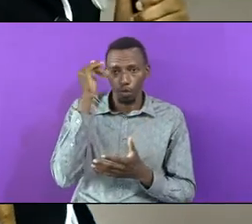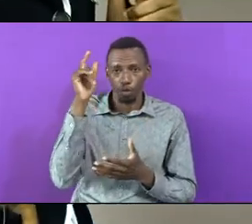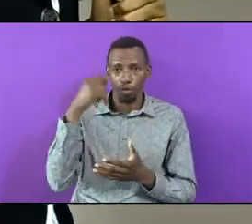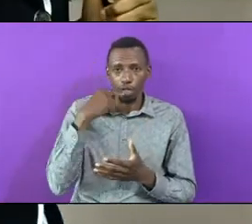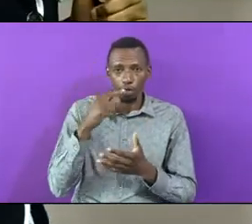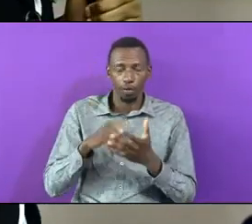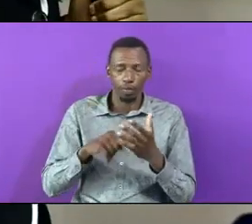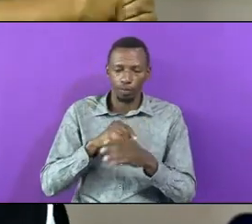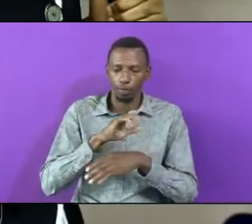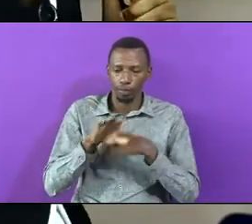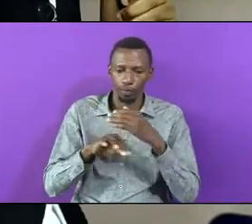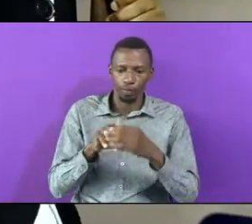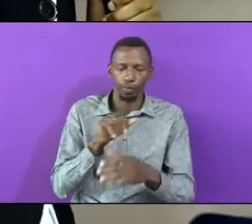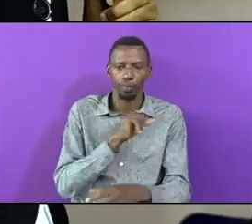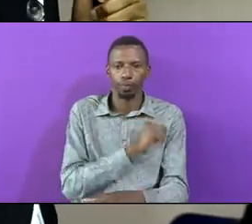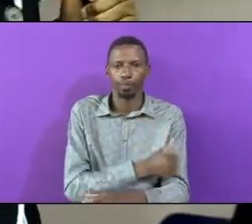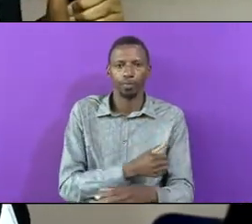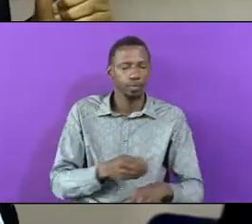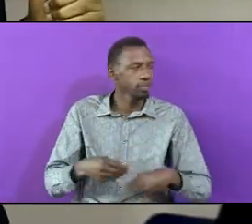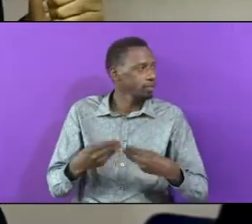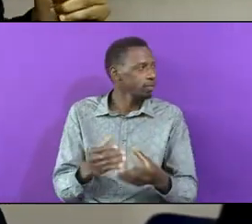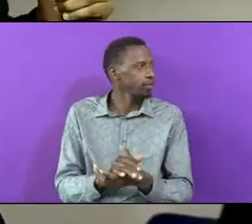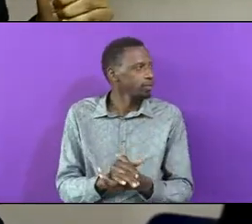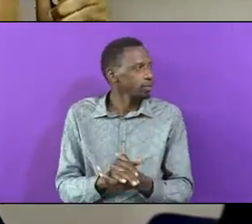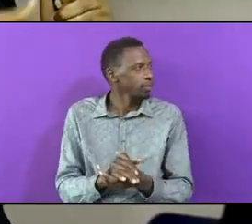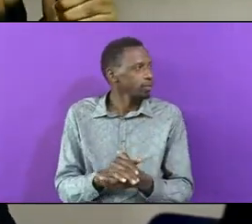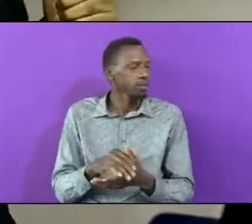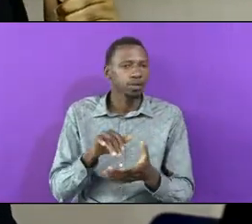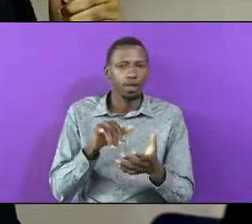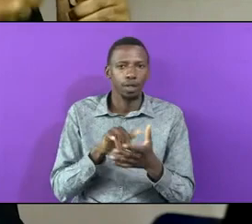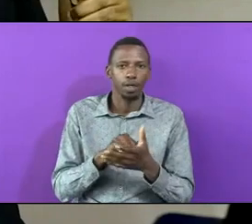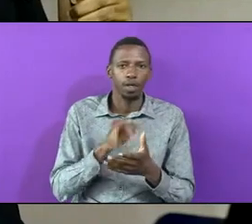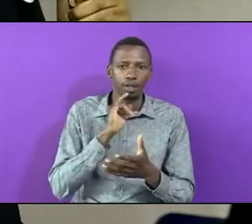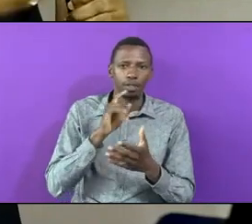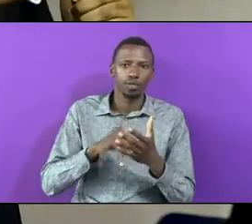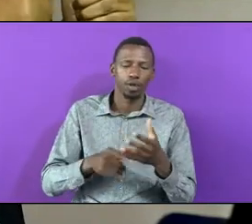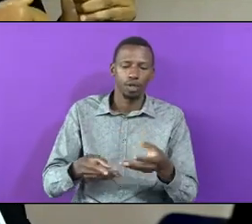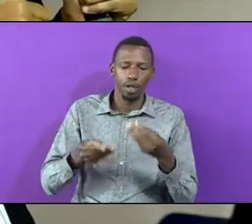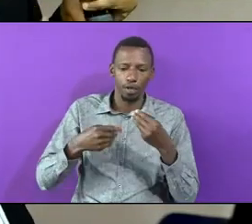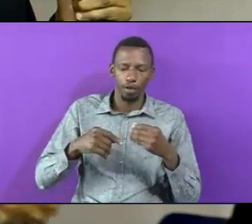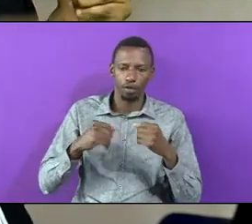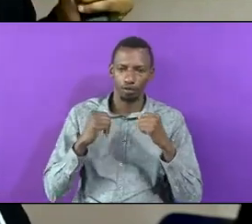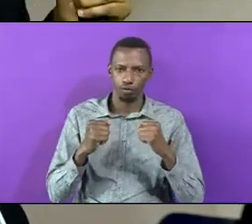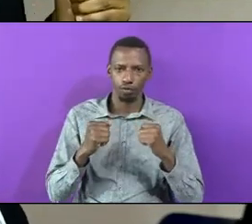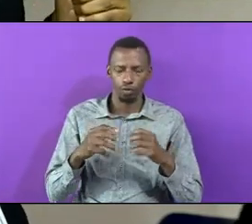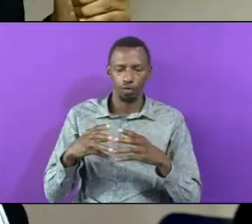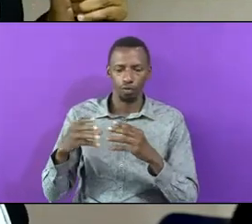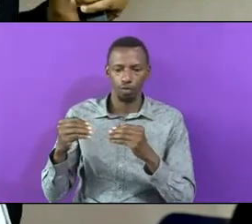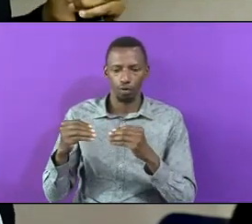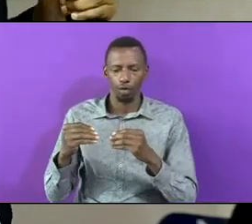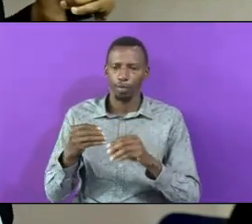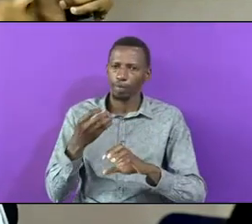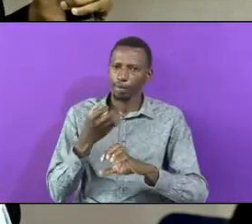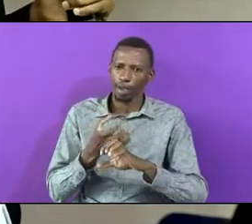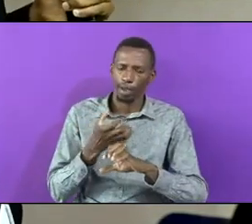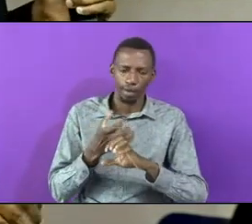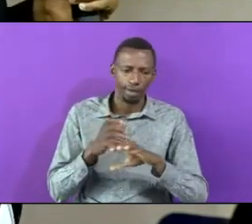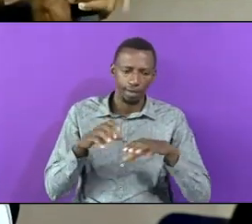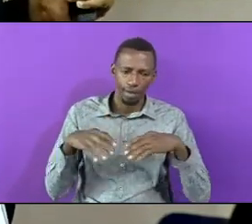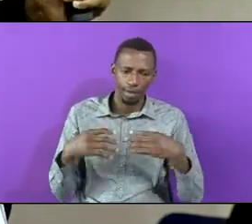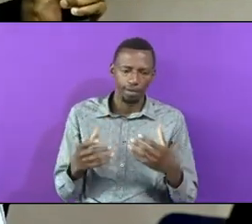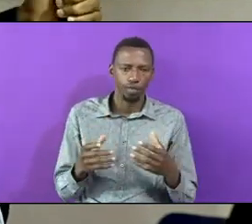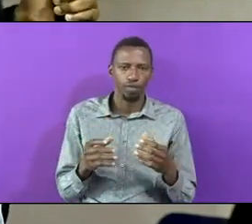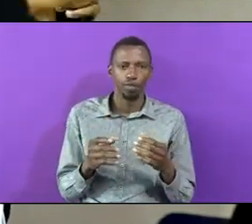Has Been Given Me There Is Power And That Is What Gives Of The Confidence To Go However Difficult It Is Because